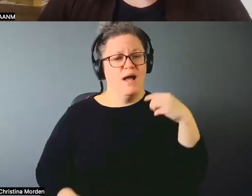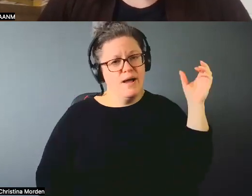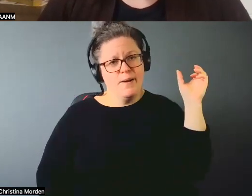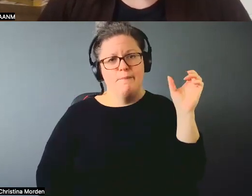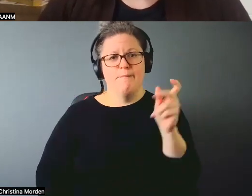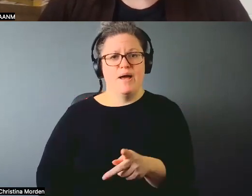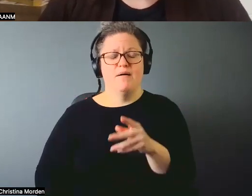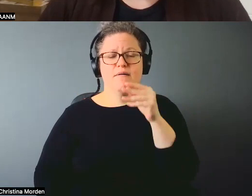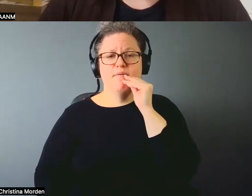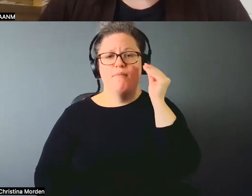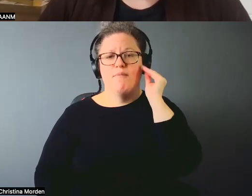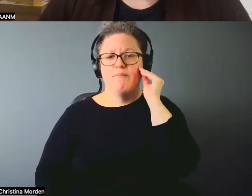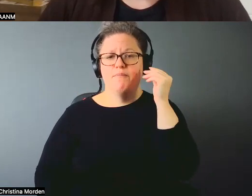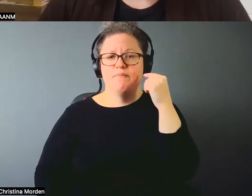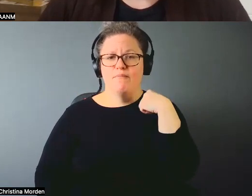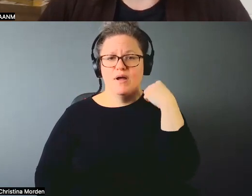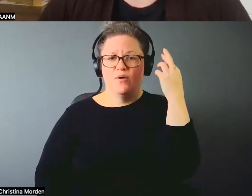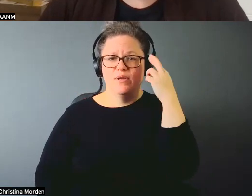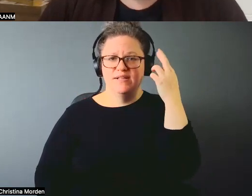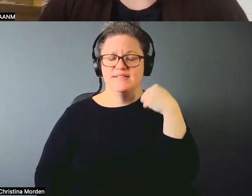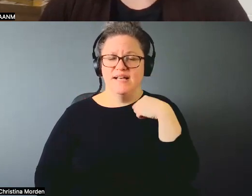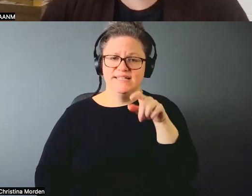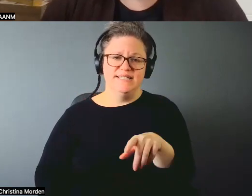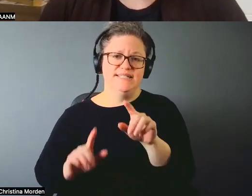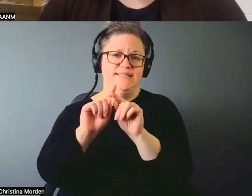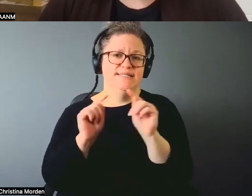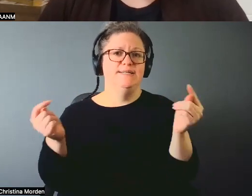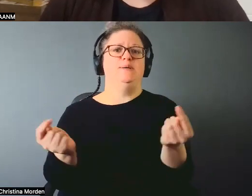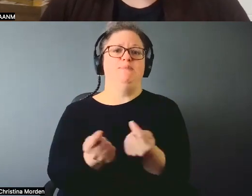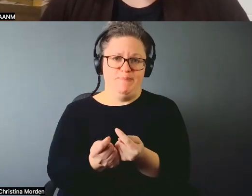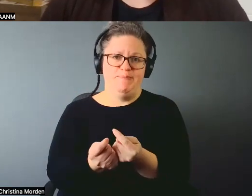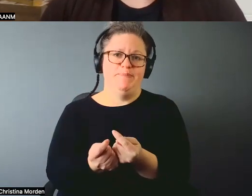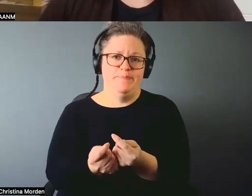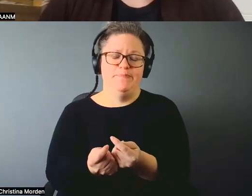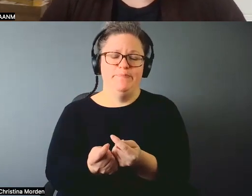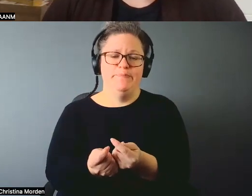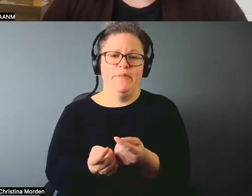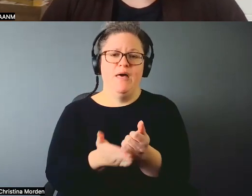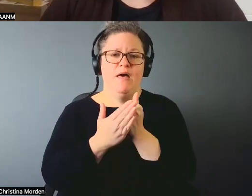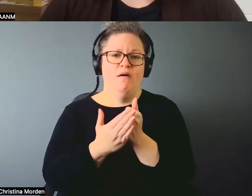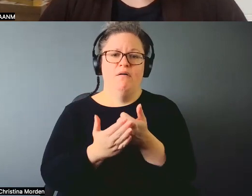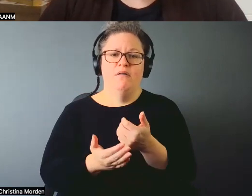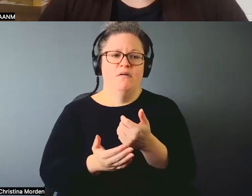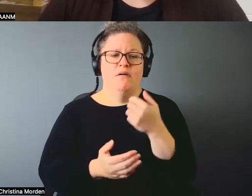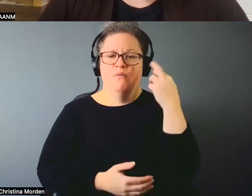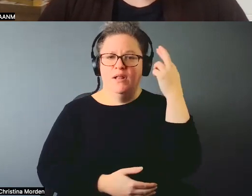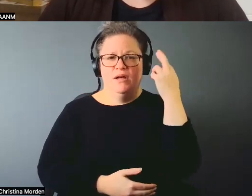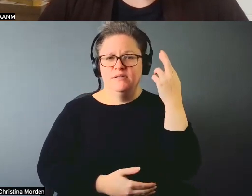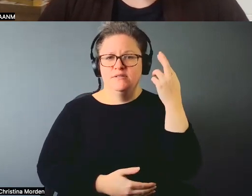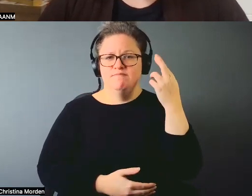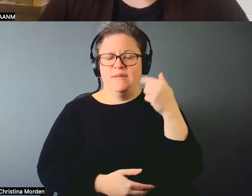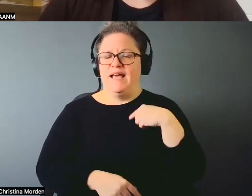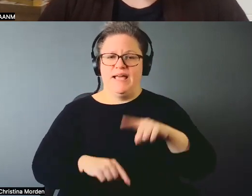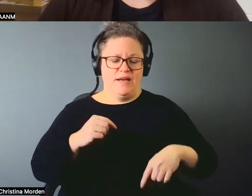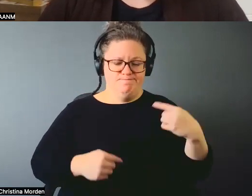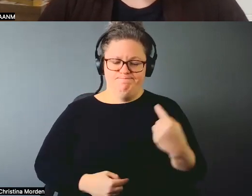I realized that I needed a team. Right. That I that it wasn't possible for me to make work now as